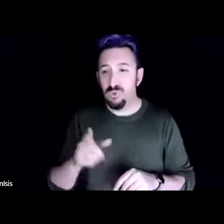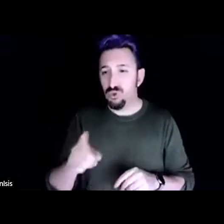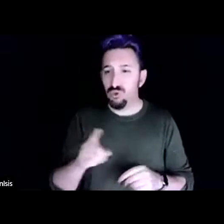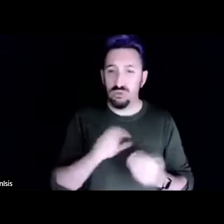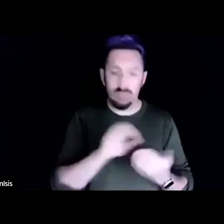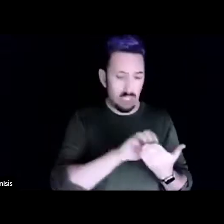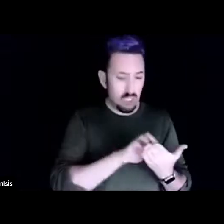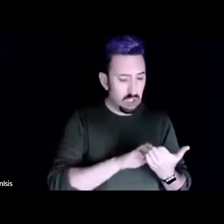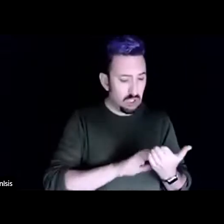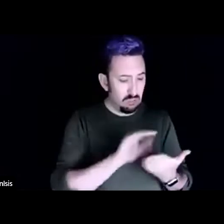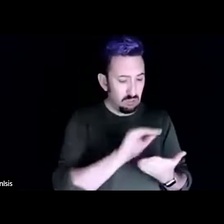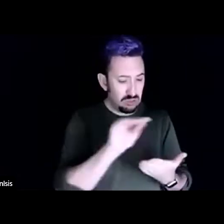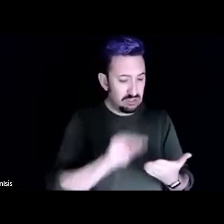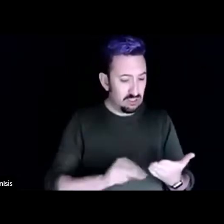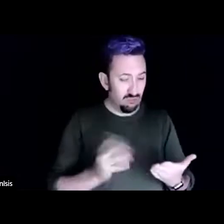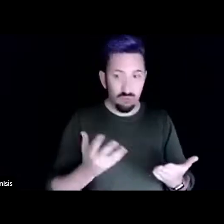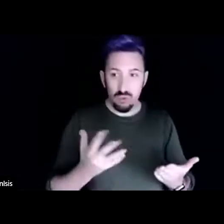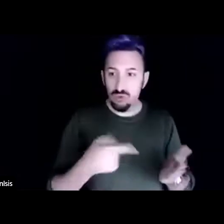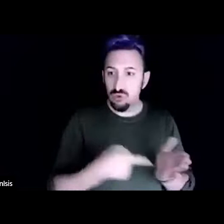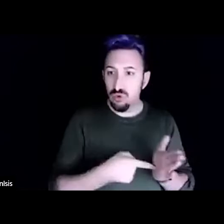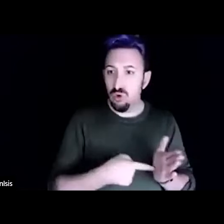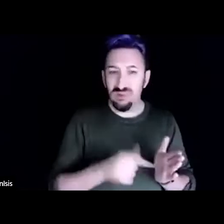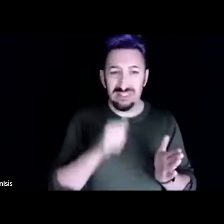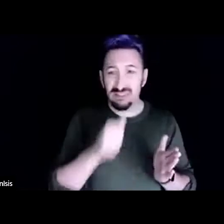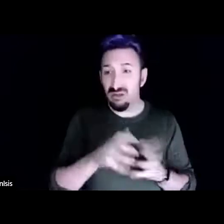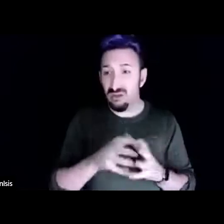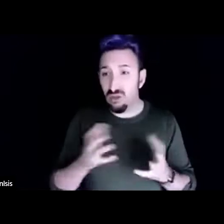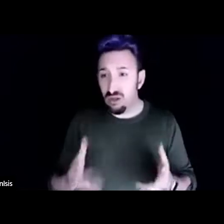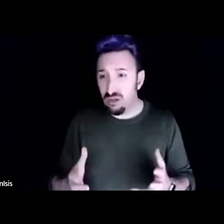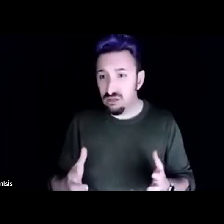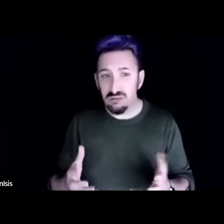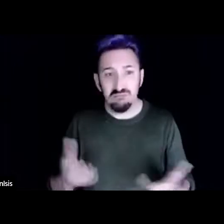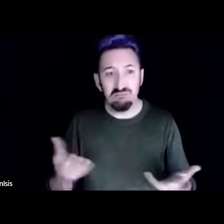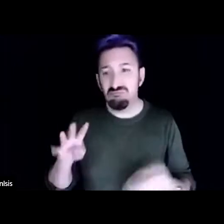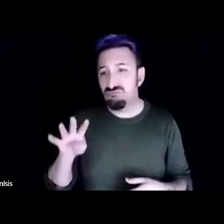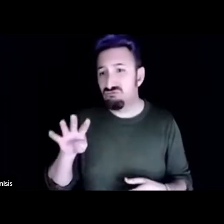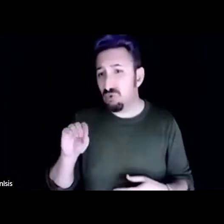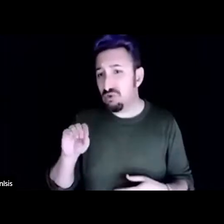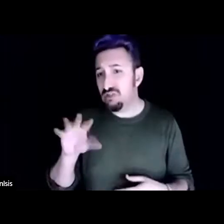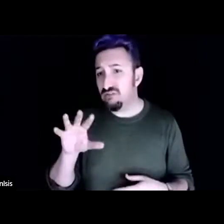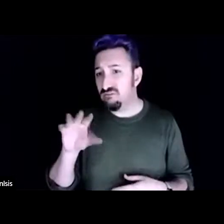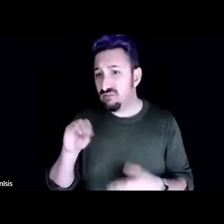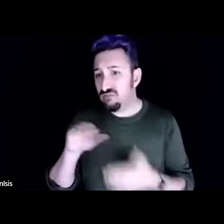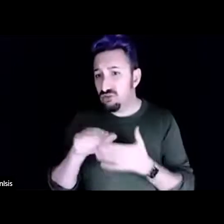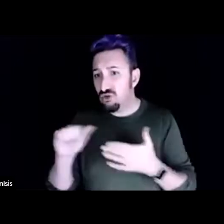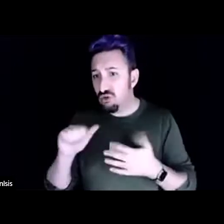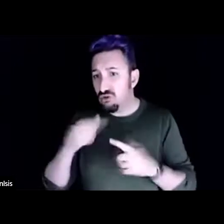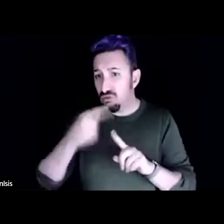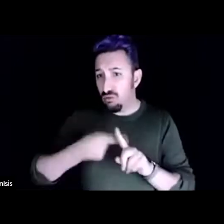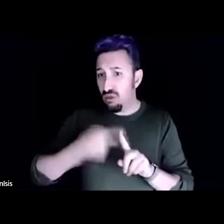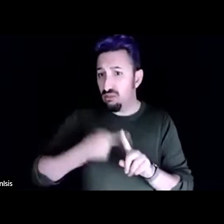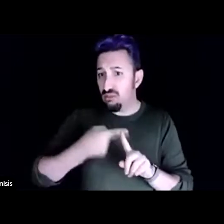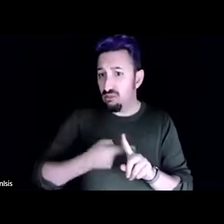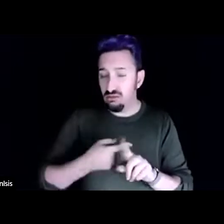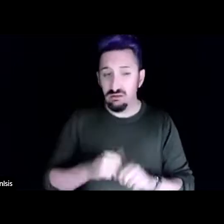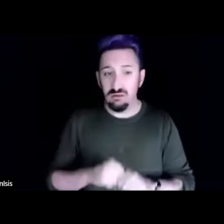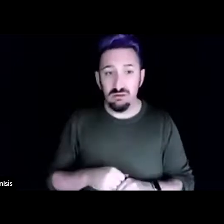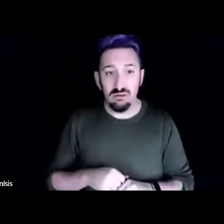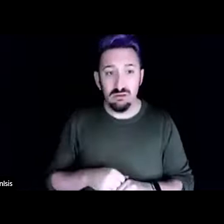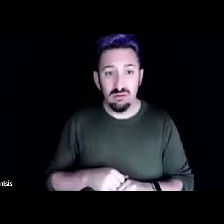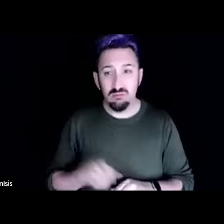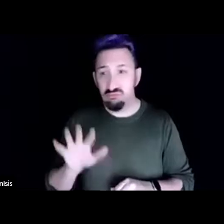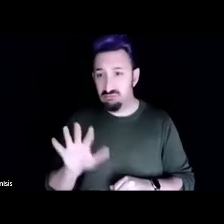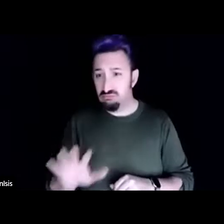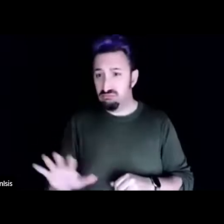you know it's not a huge amount it's maybe 40 50 a month um more or less depending what